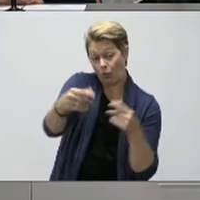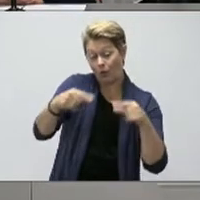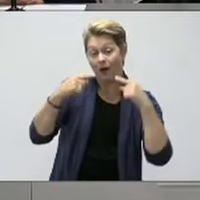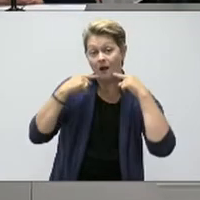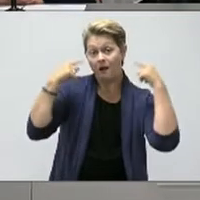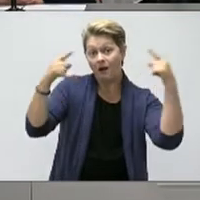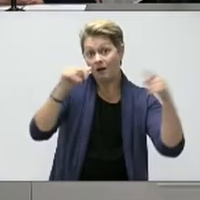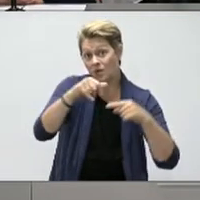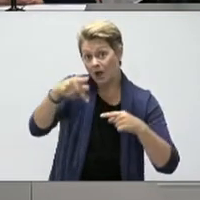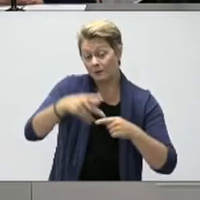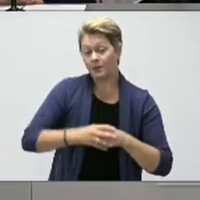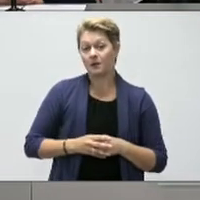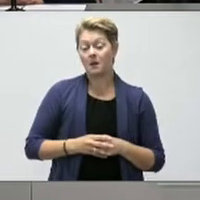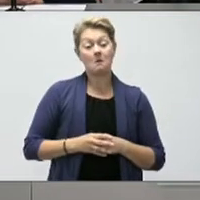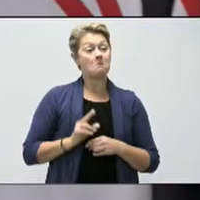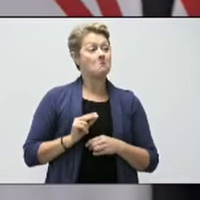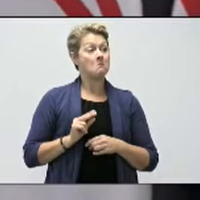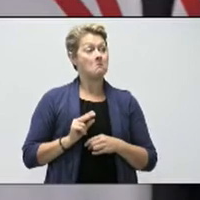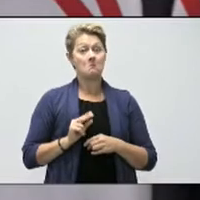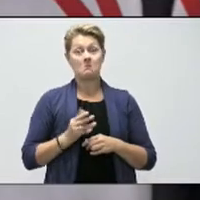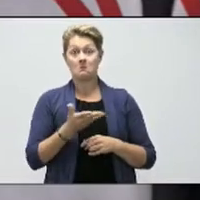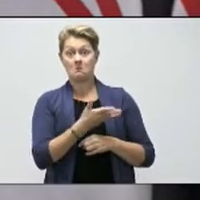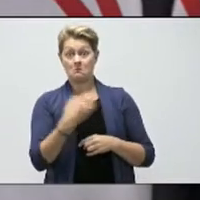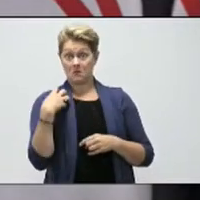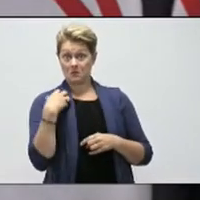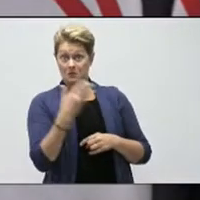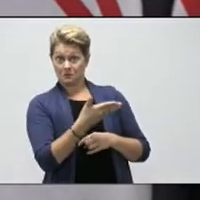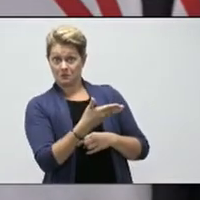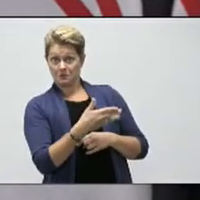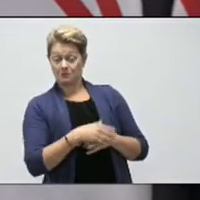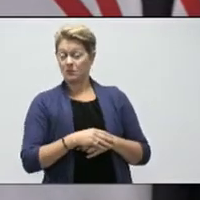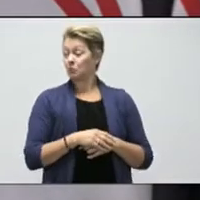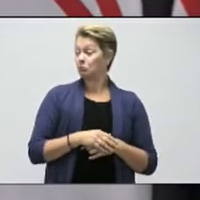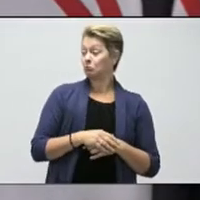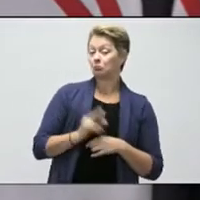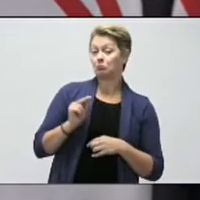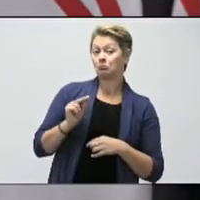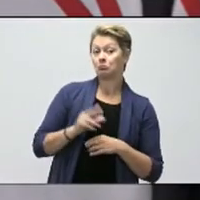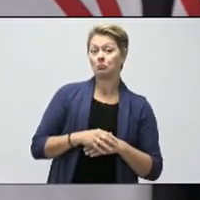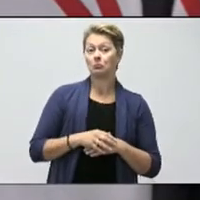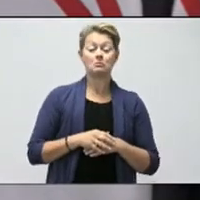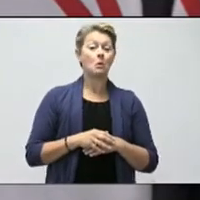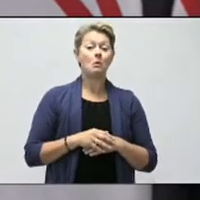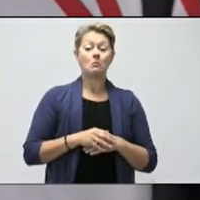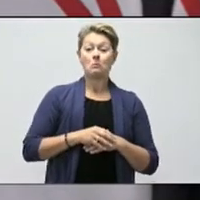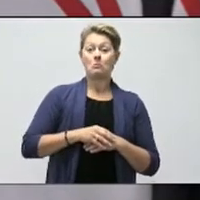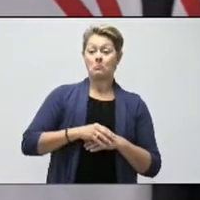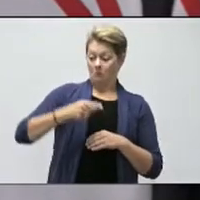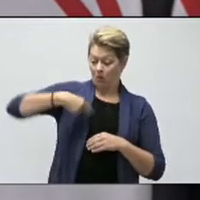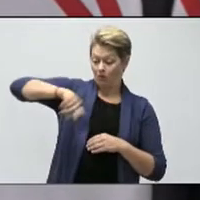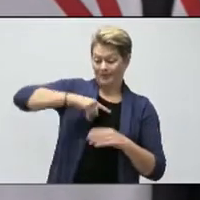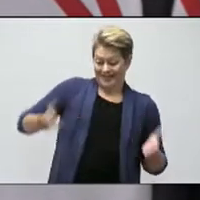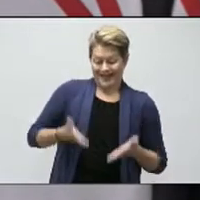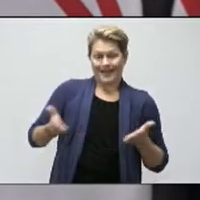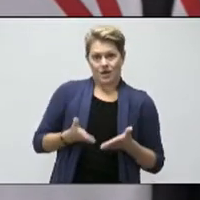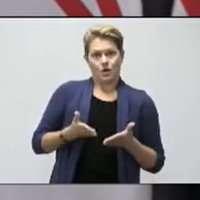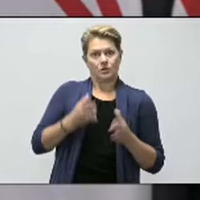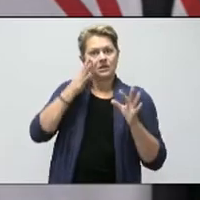Not to my knowledge. Minister, do you have any knowledge of that? No, not to my knowledge. It was all our own due diligence, is my understanding.